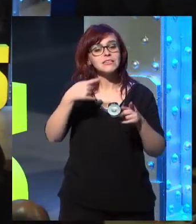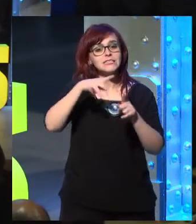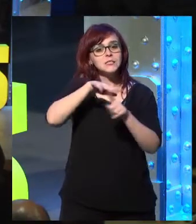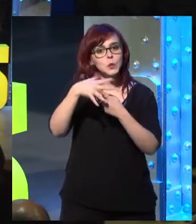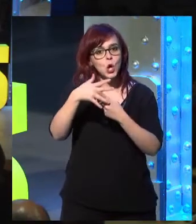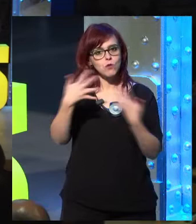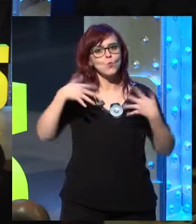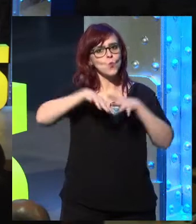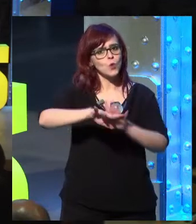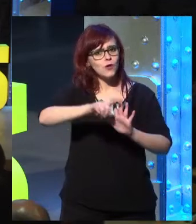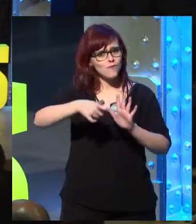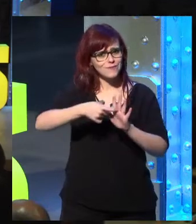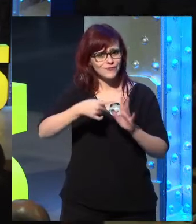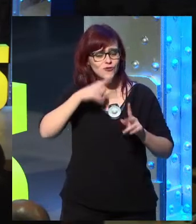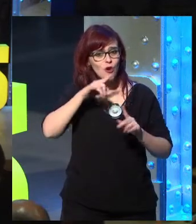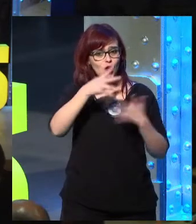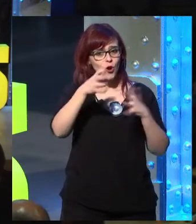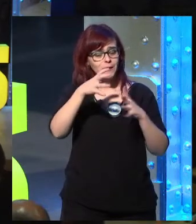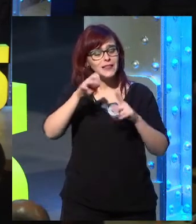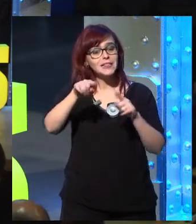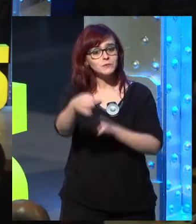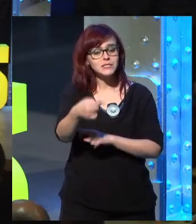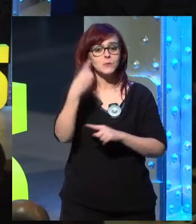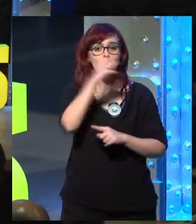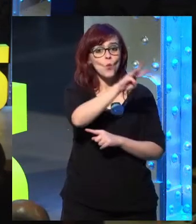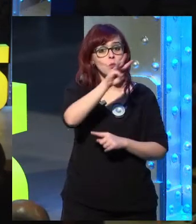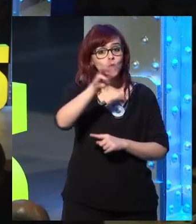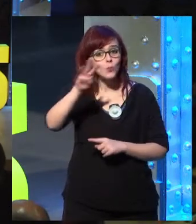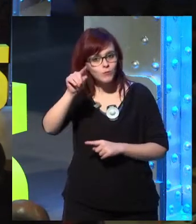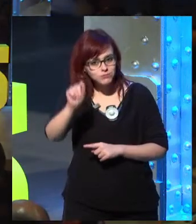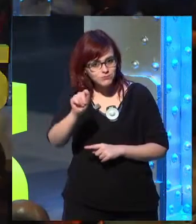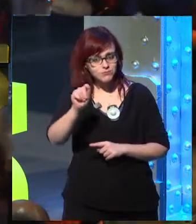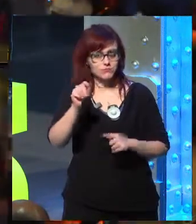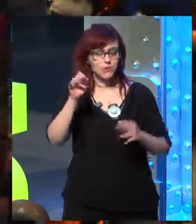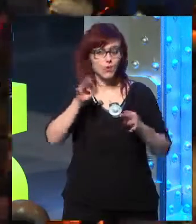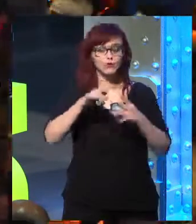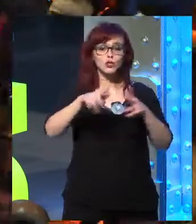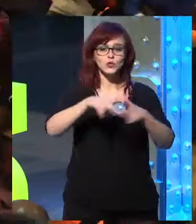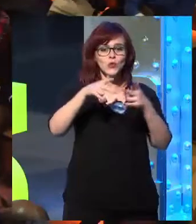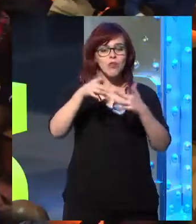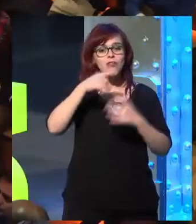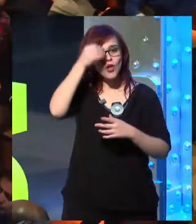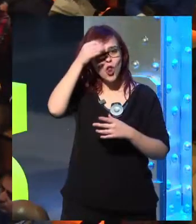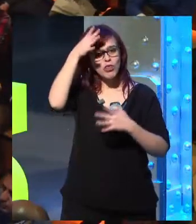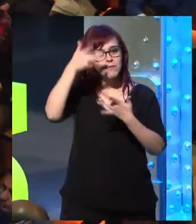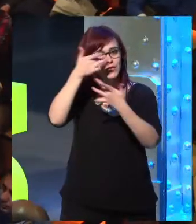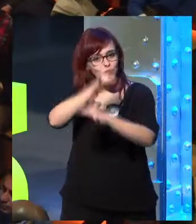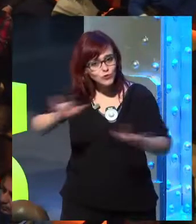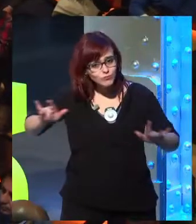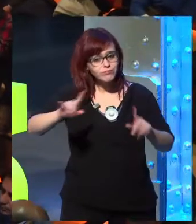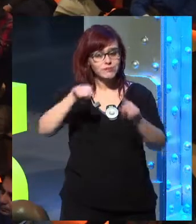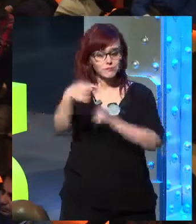convergence during the 90s, the explosion of the world wide web, the society of